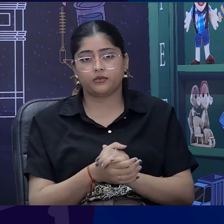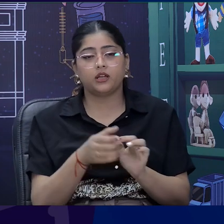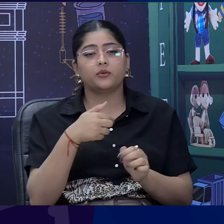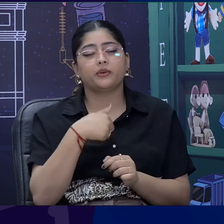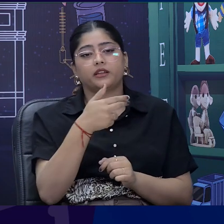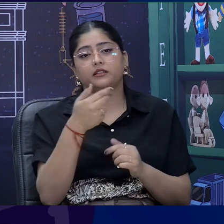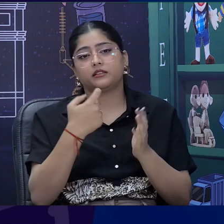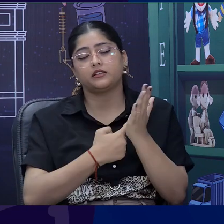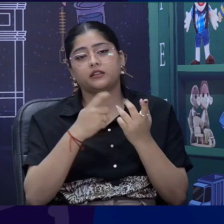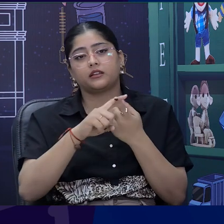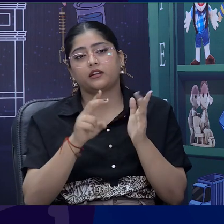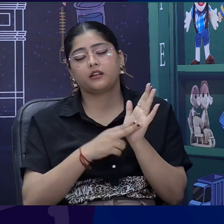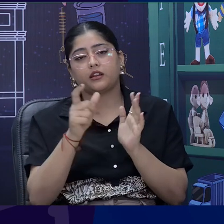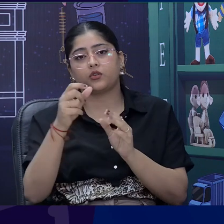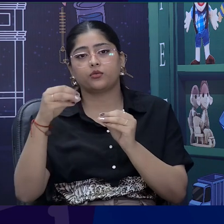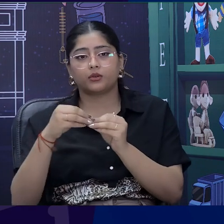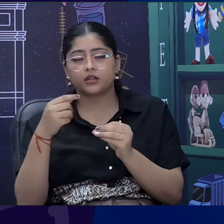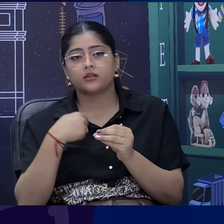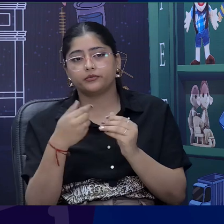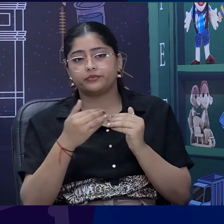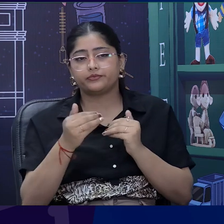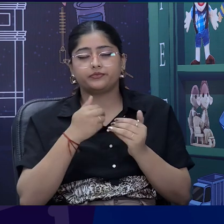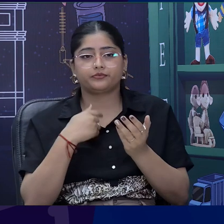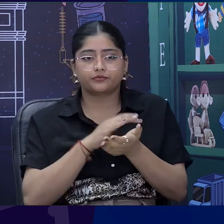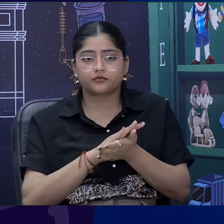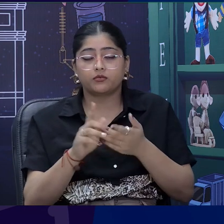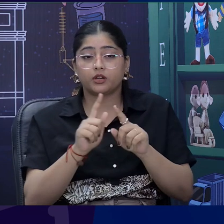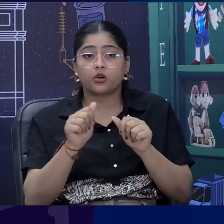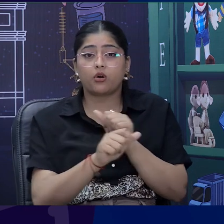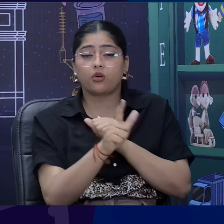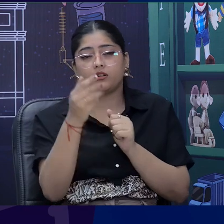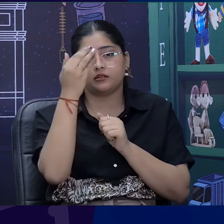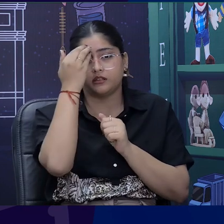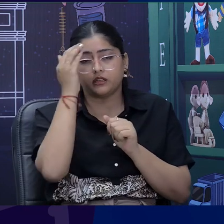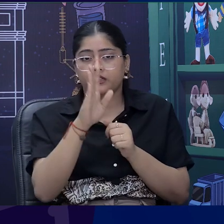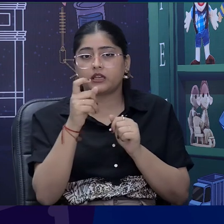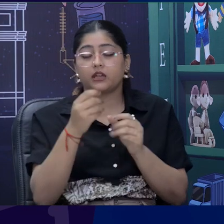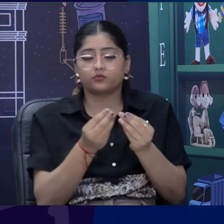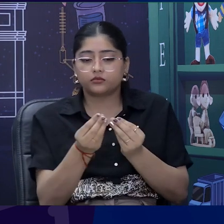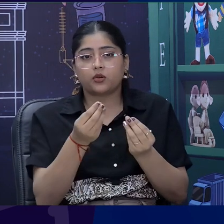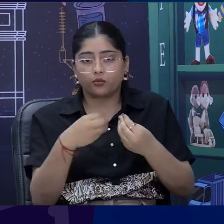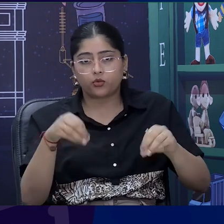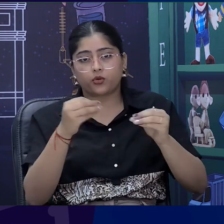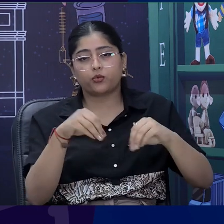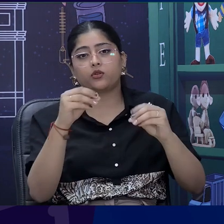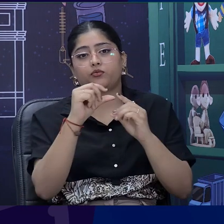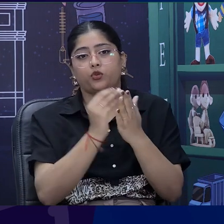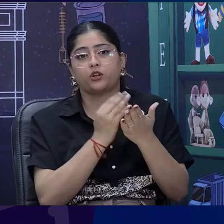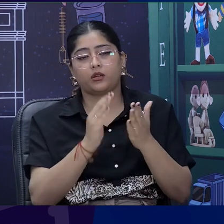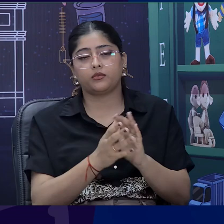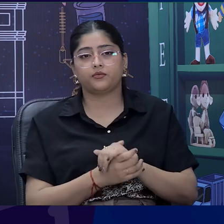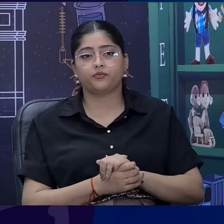Renu Bhatt is taking your leave. But you stay tuned to eVidya channels and NCRT officials and NCRT PM eVidya